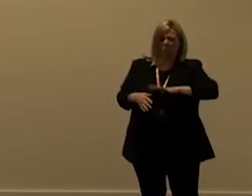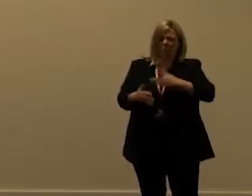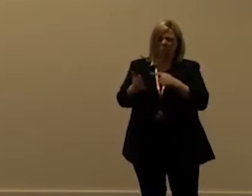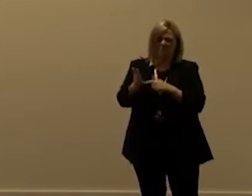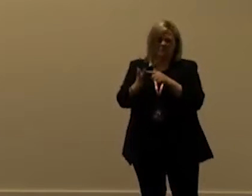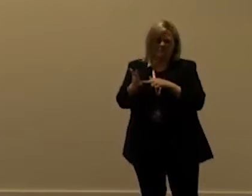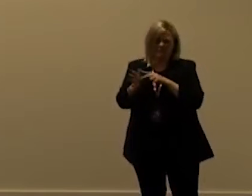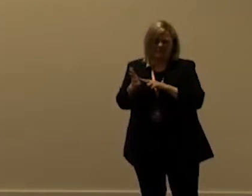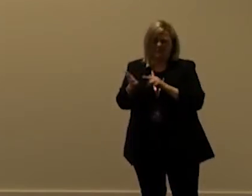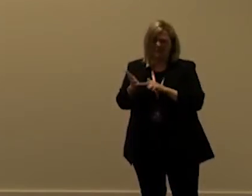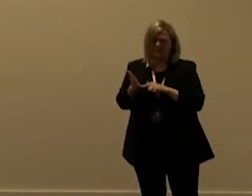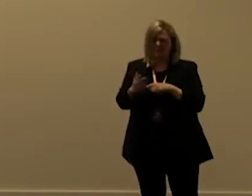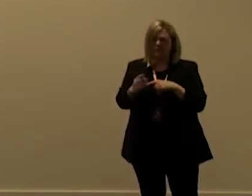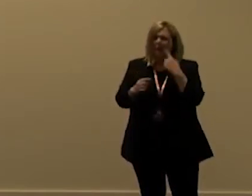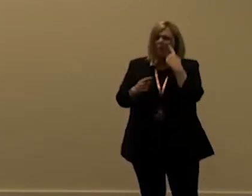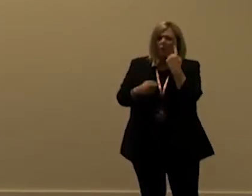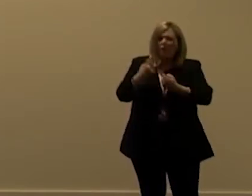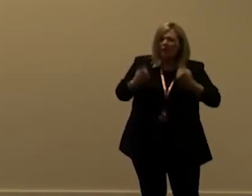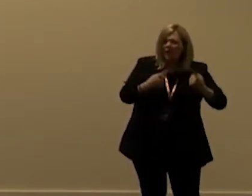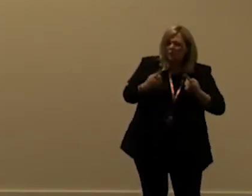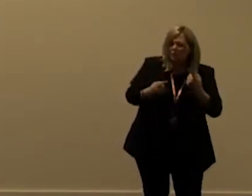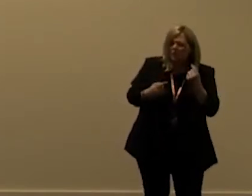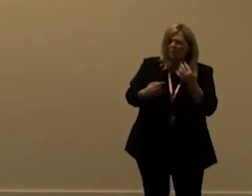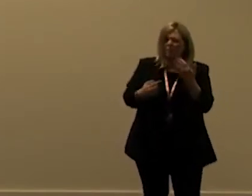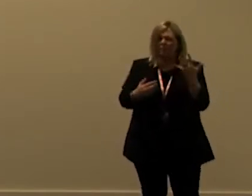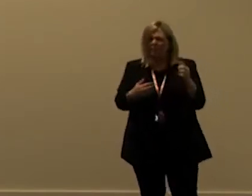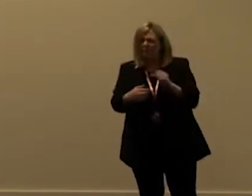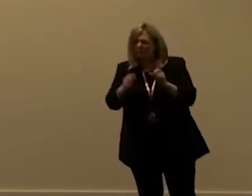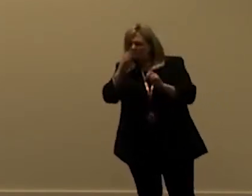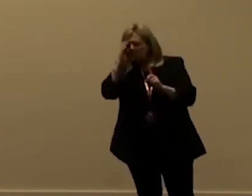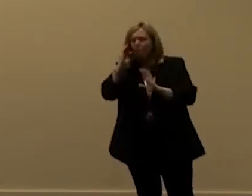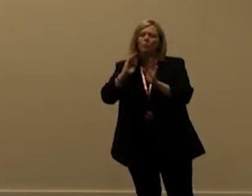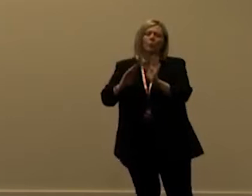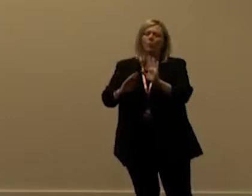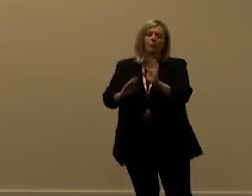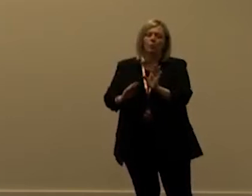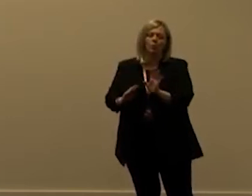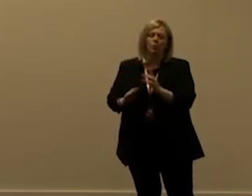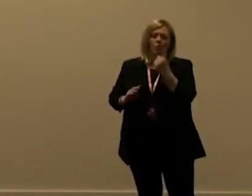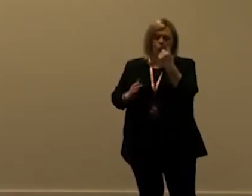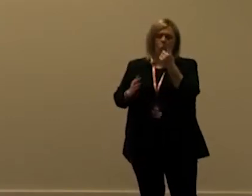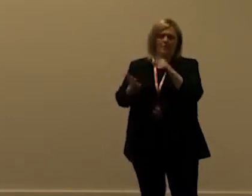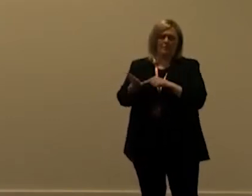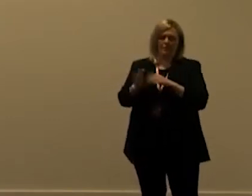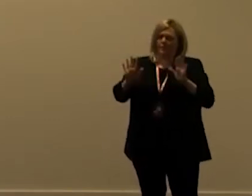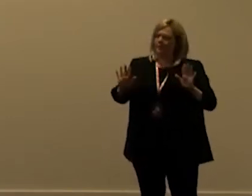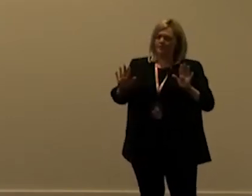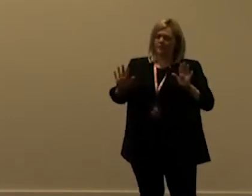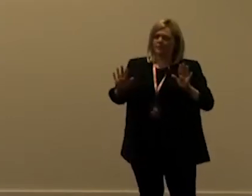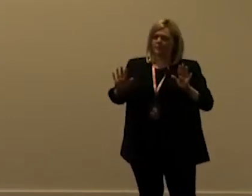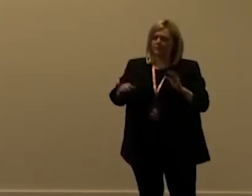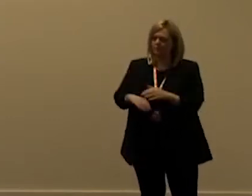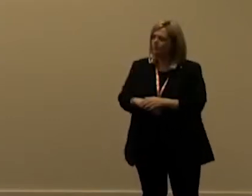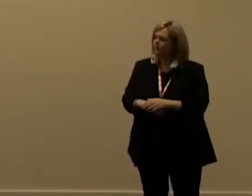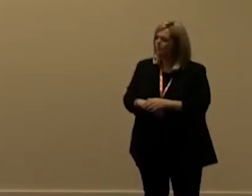no no no no no for one tenant yeah so for one